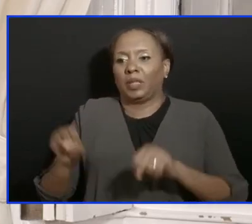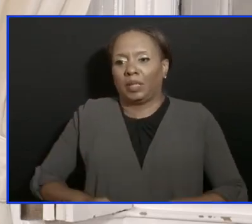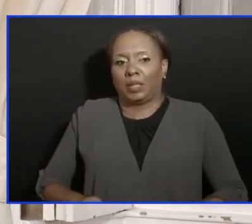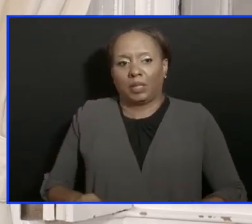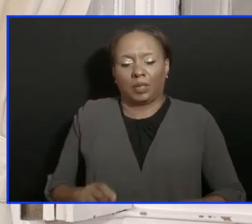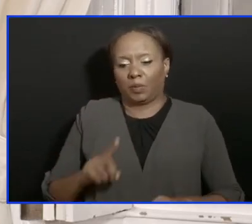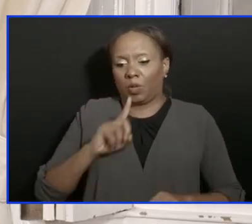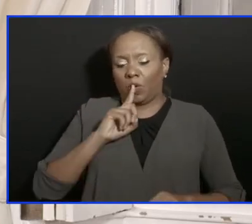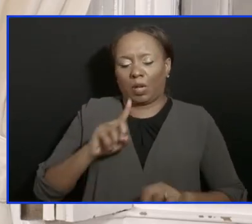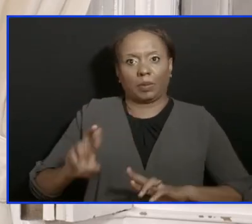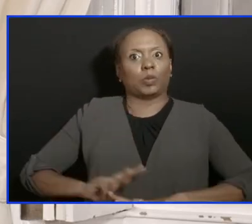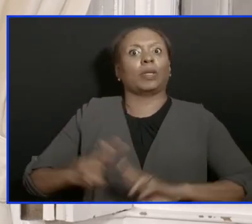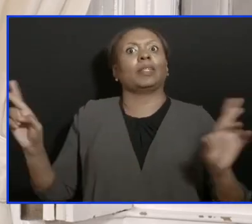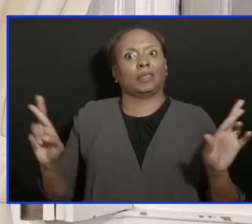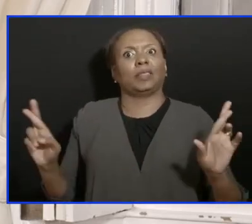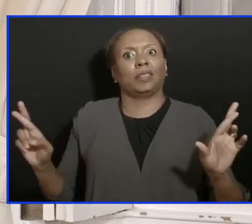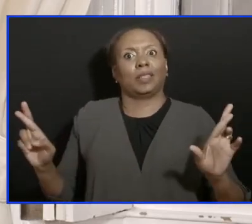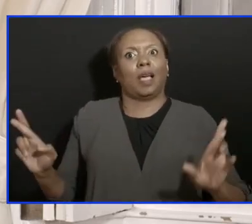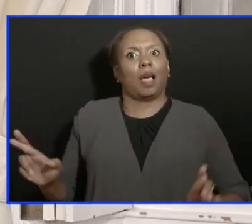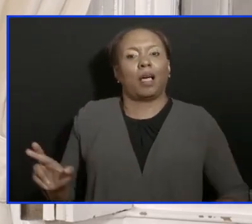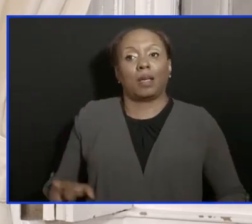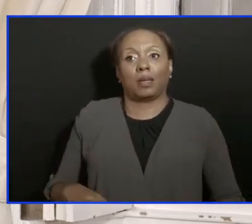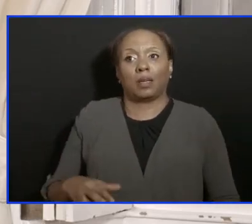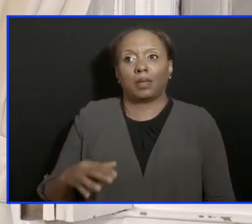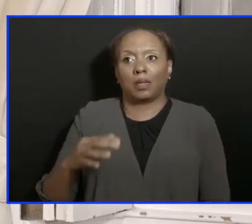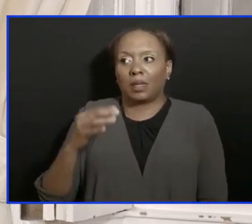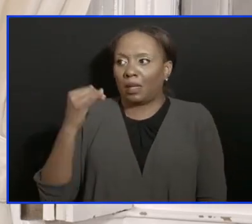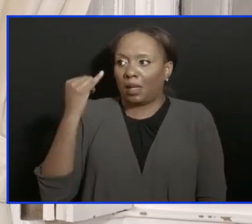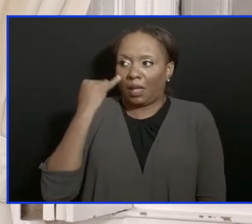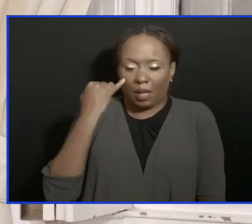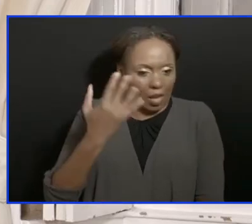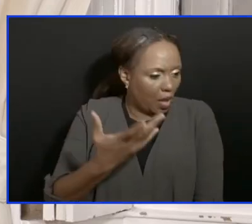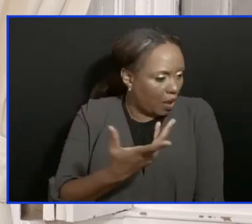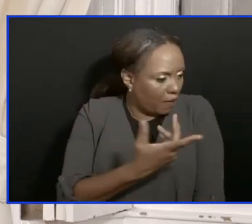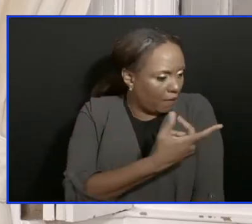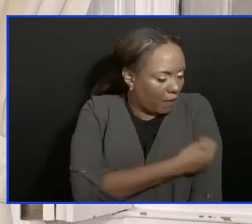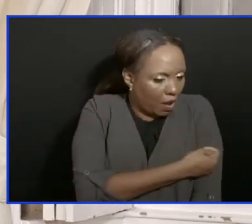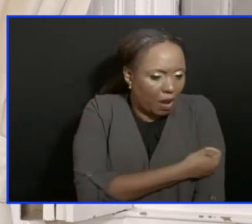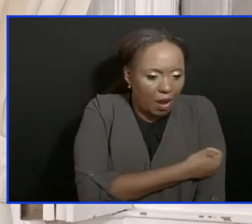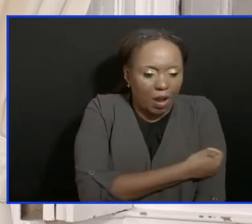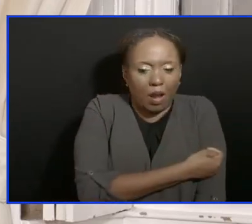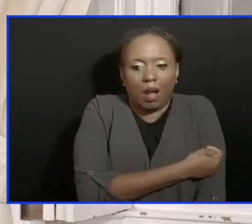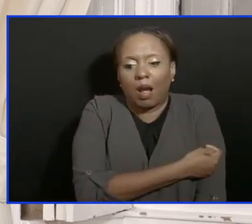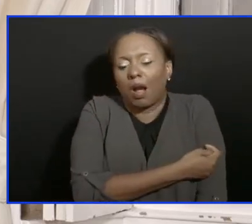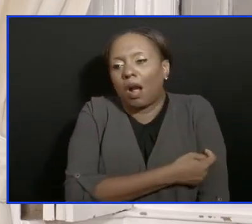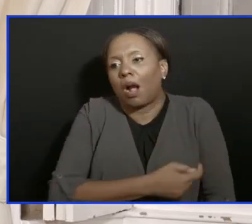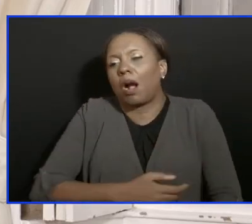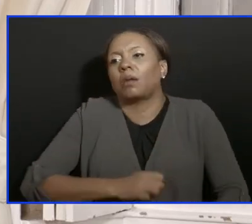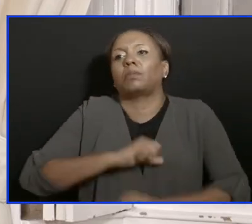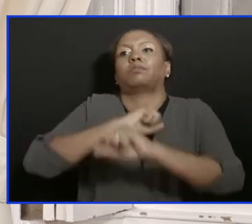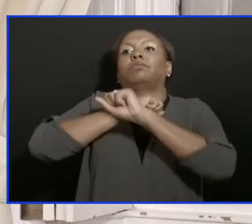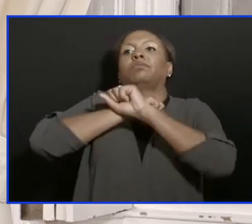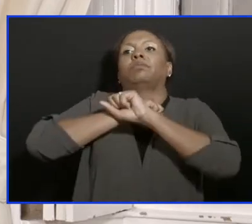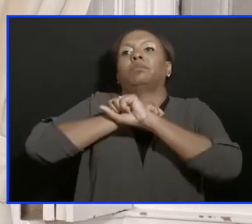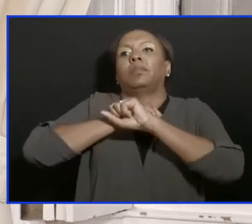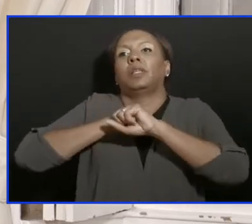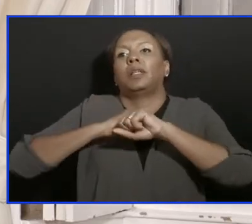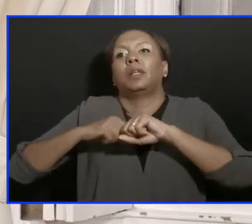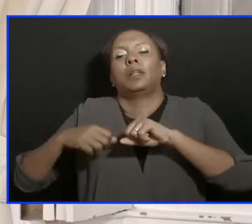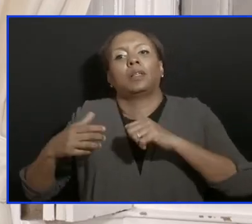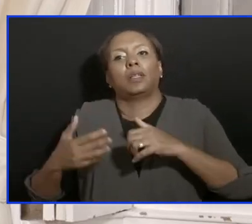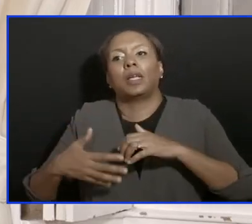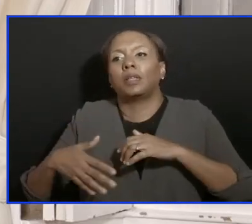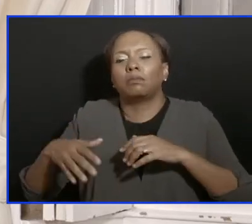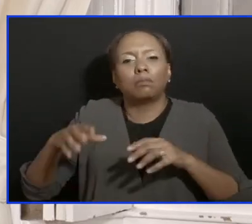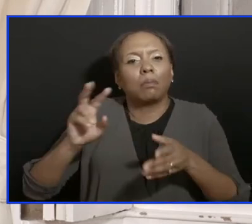we're doing with the vaccines is giving you either what codes for the spike, or essentially what looks like dead virus.